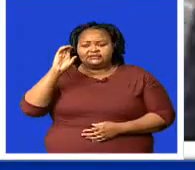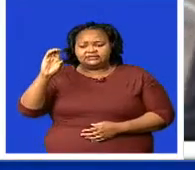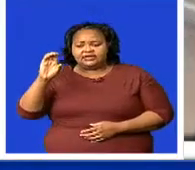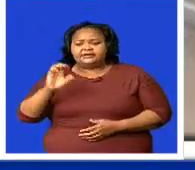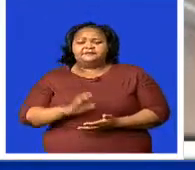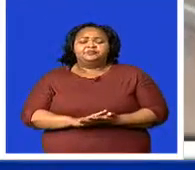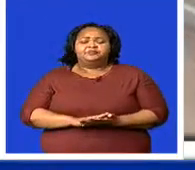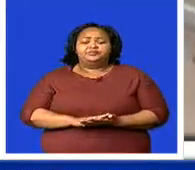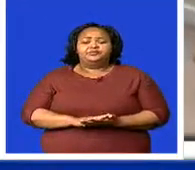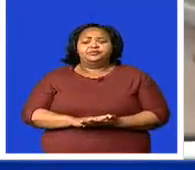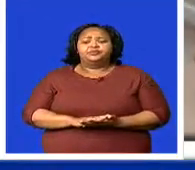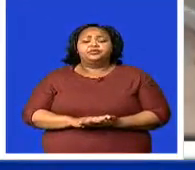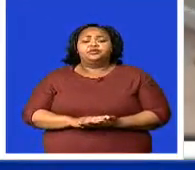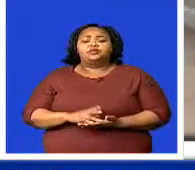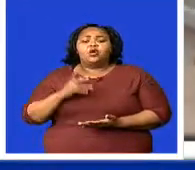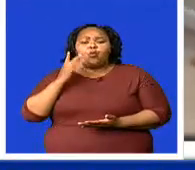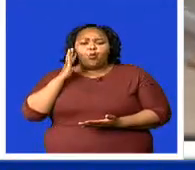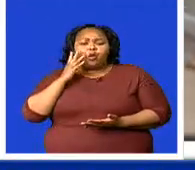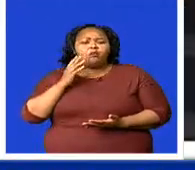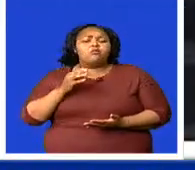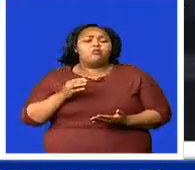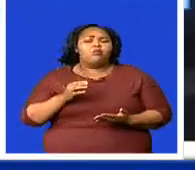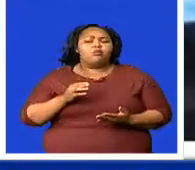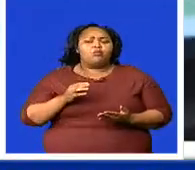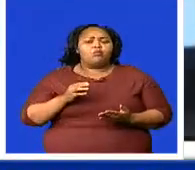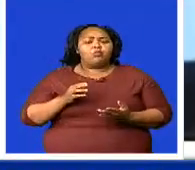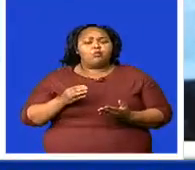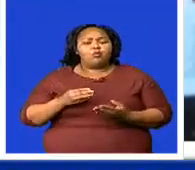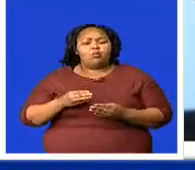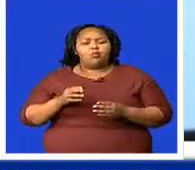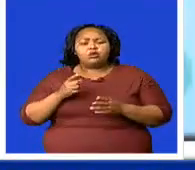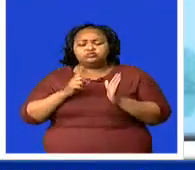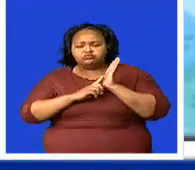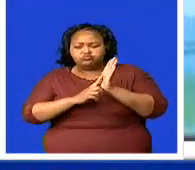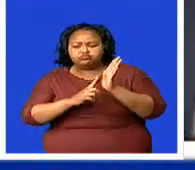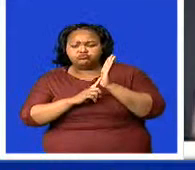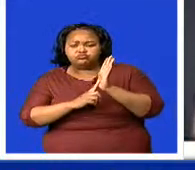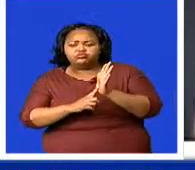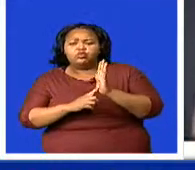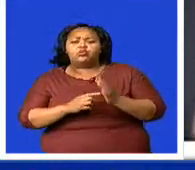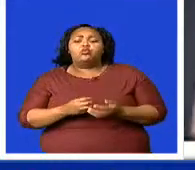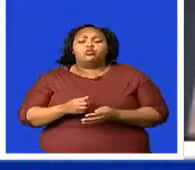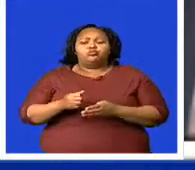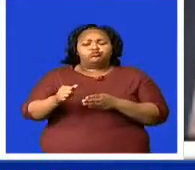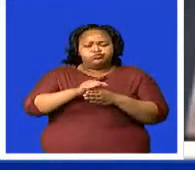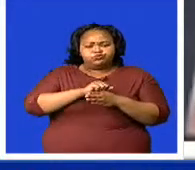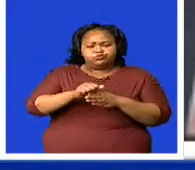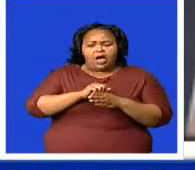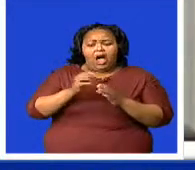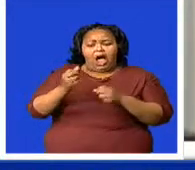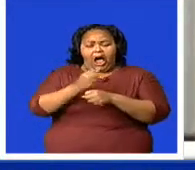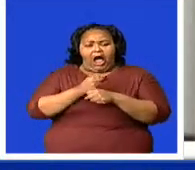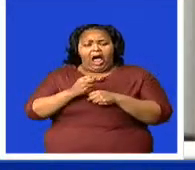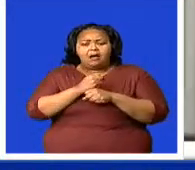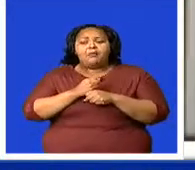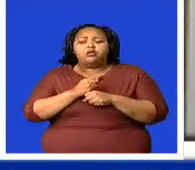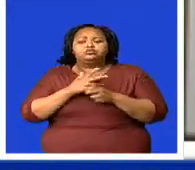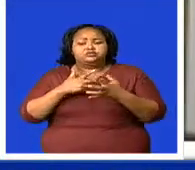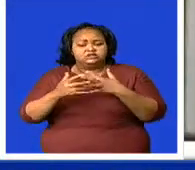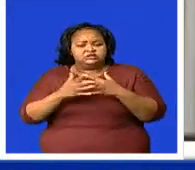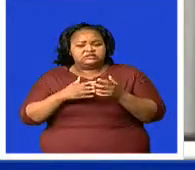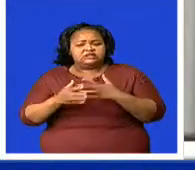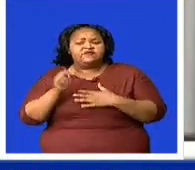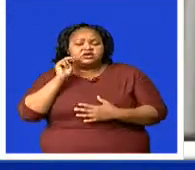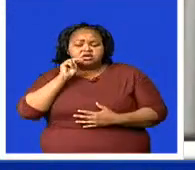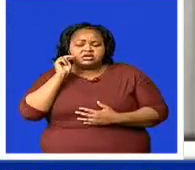where he was oriented on the works of the Commission and further highlight areas where financial support is required. The Minister then gave the Commission a